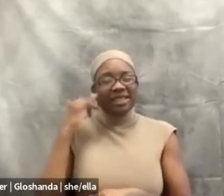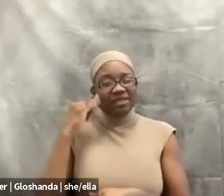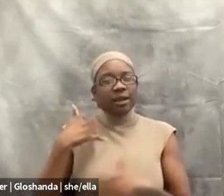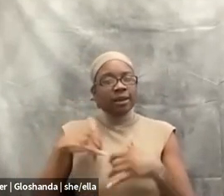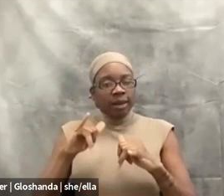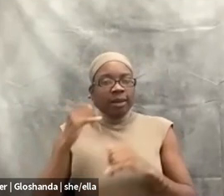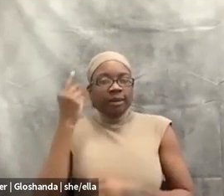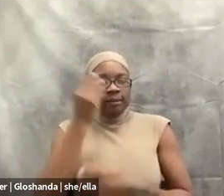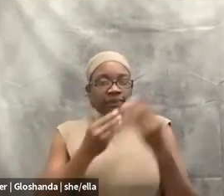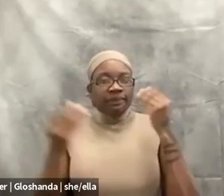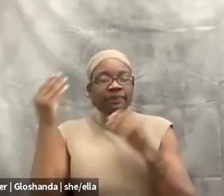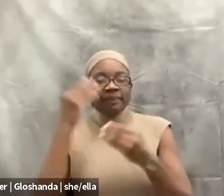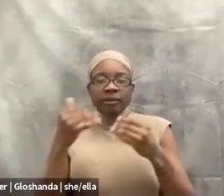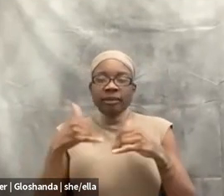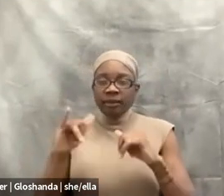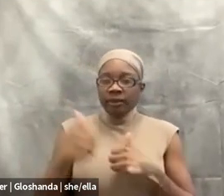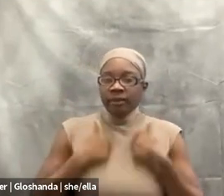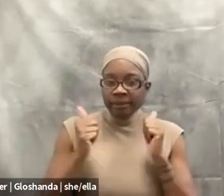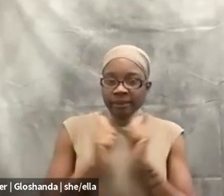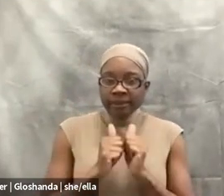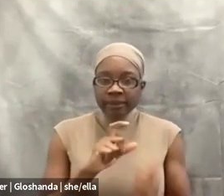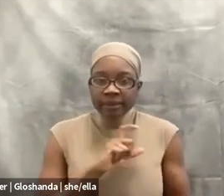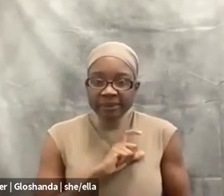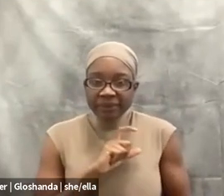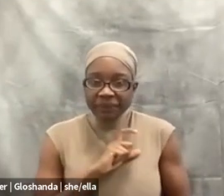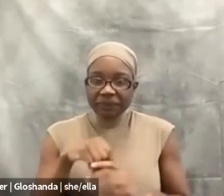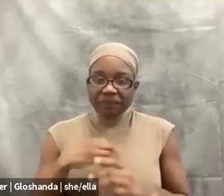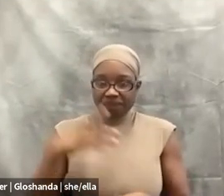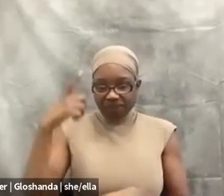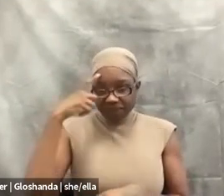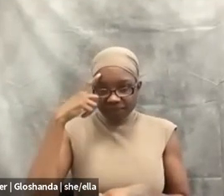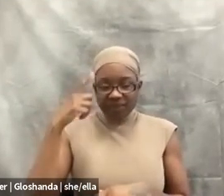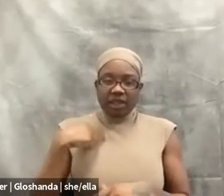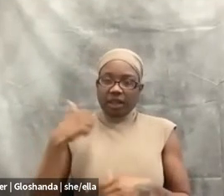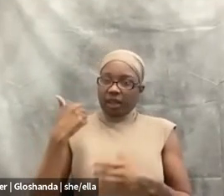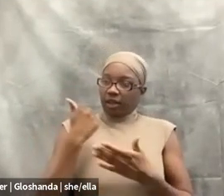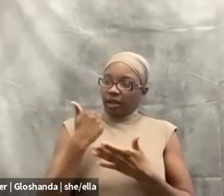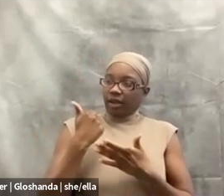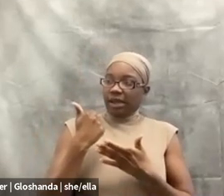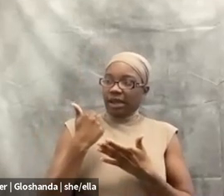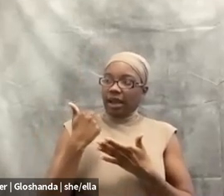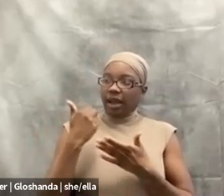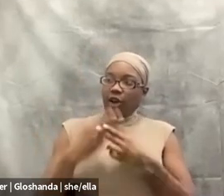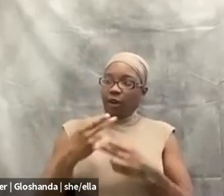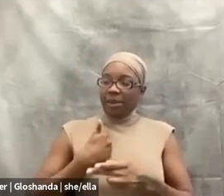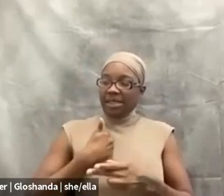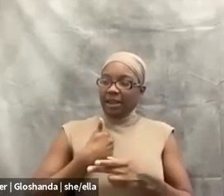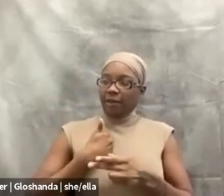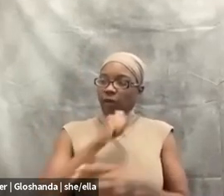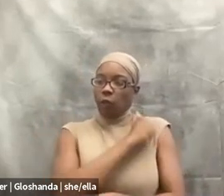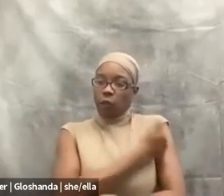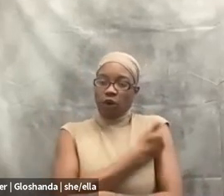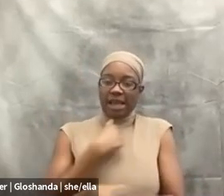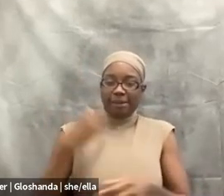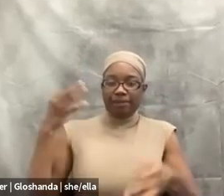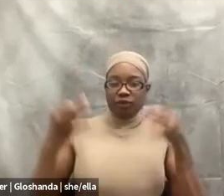living with a police state in my head of where I've called myself an authority. And now I'm the judge of what's right and what's wrong, but a lot of